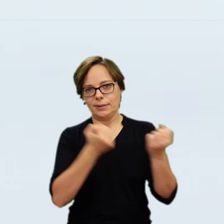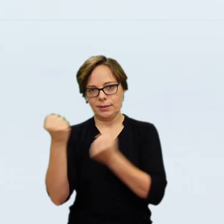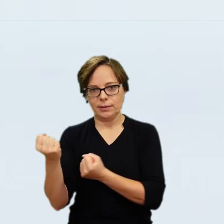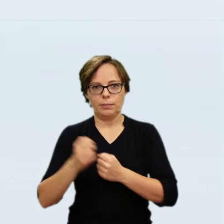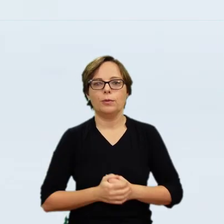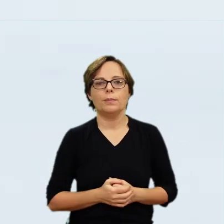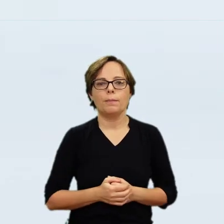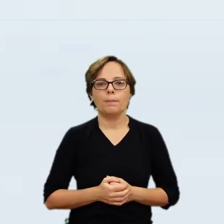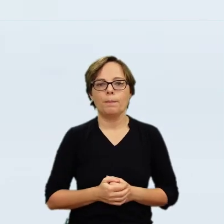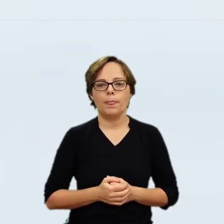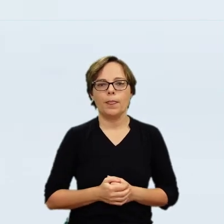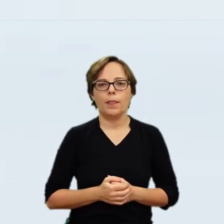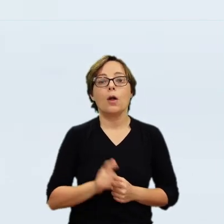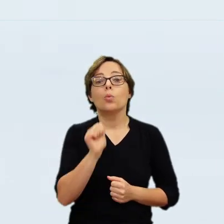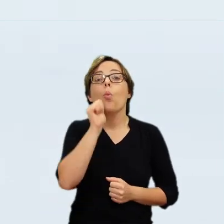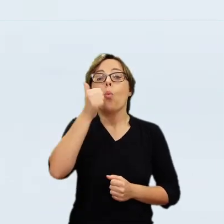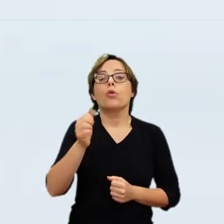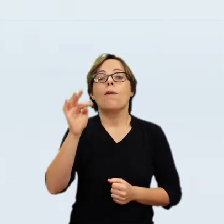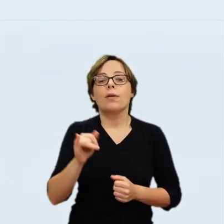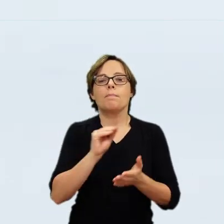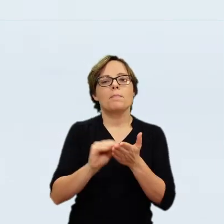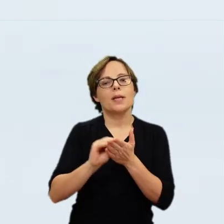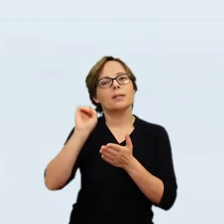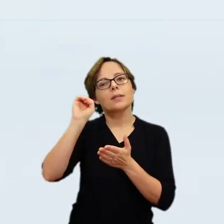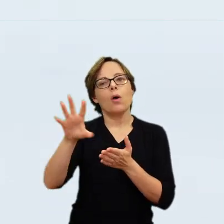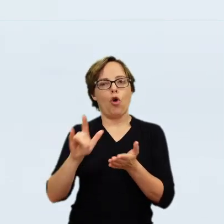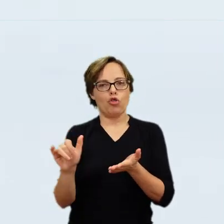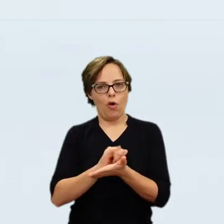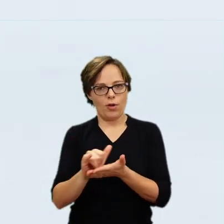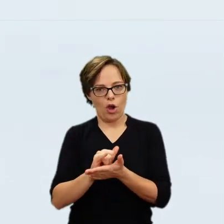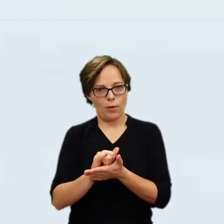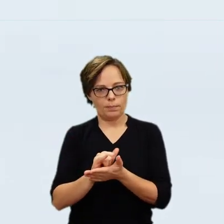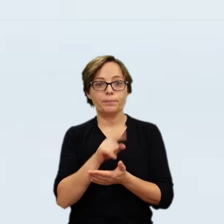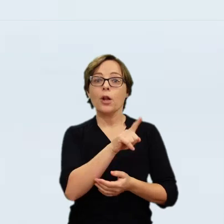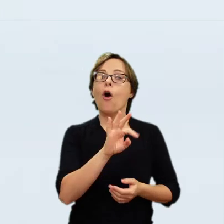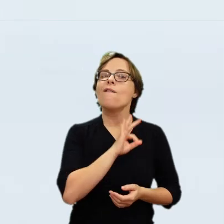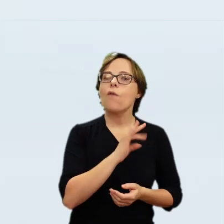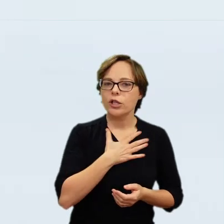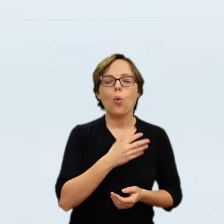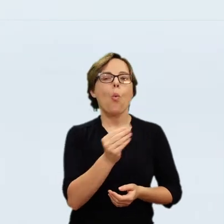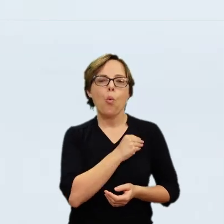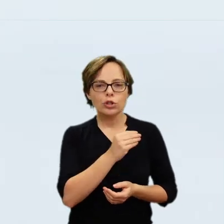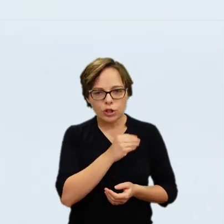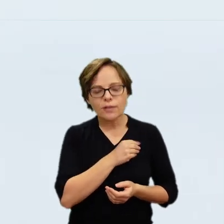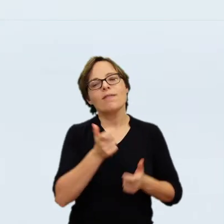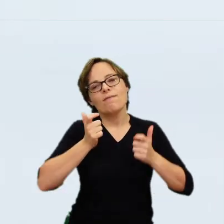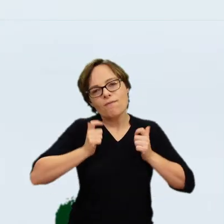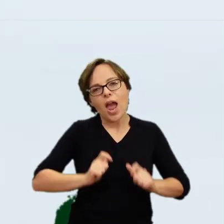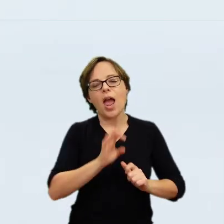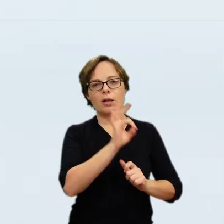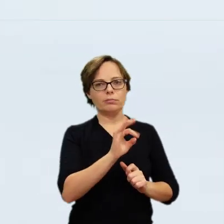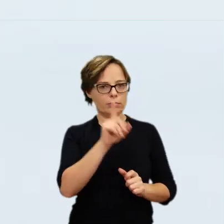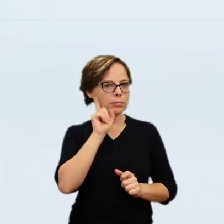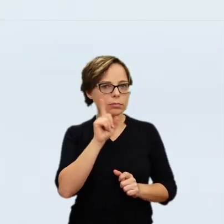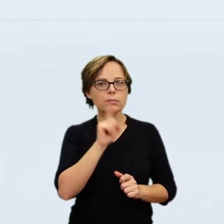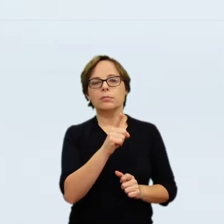their grandson, Jan Gerizwaw Tarnowski, and remained at Gików. An 1872 inventory